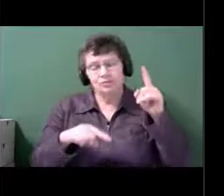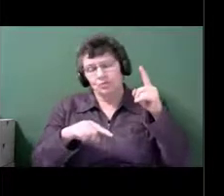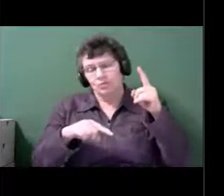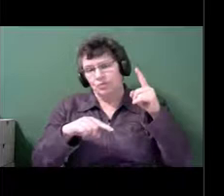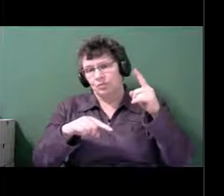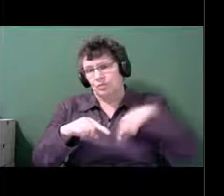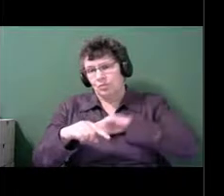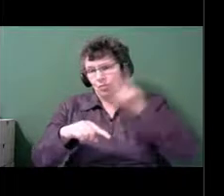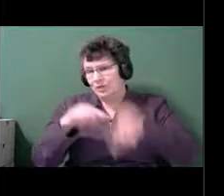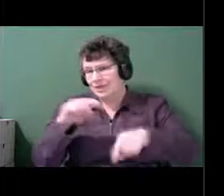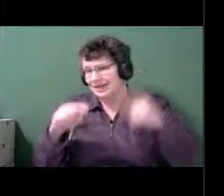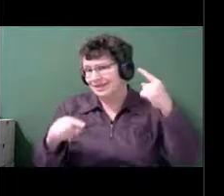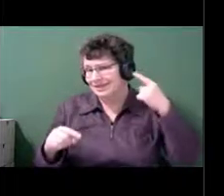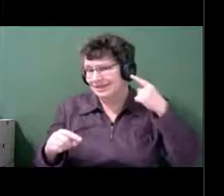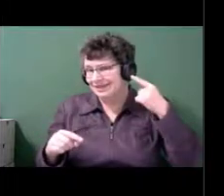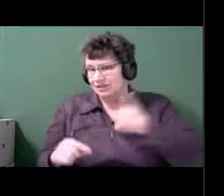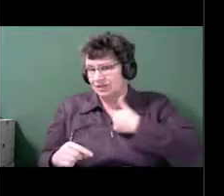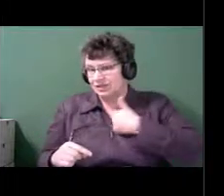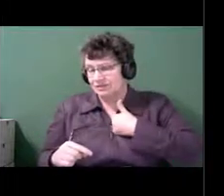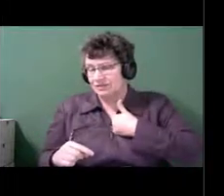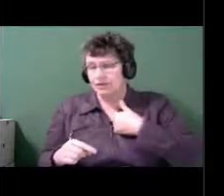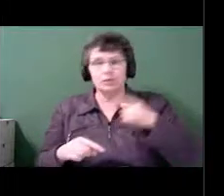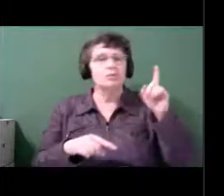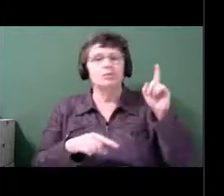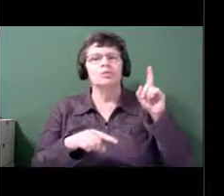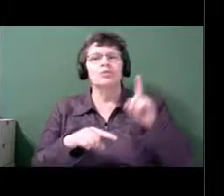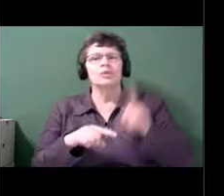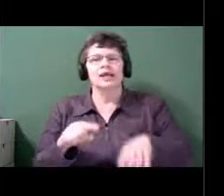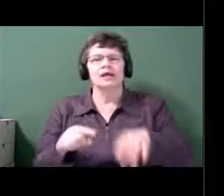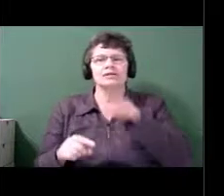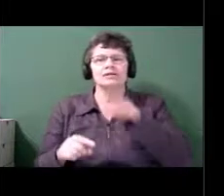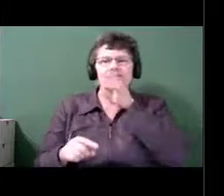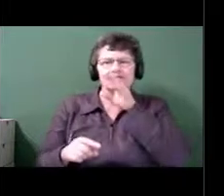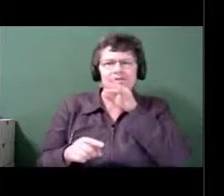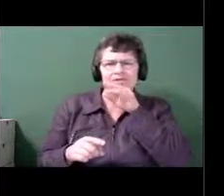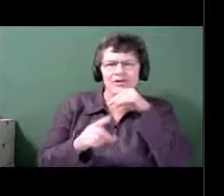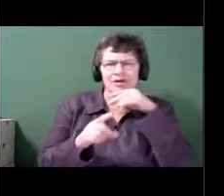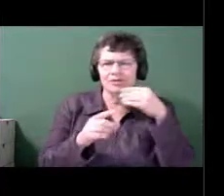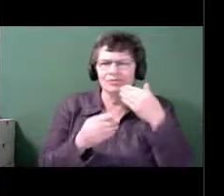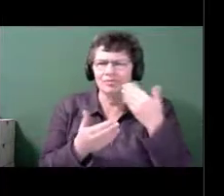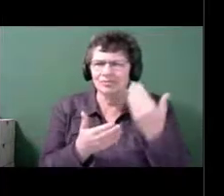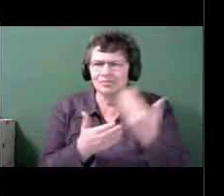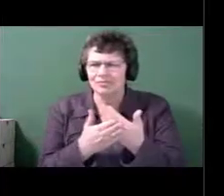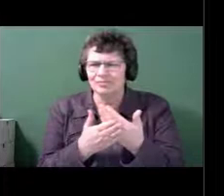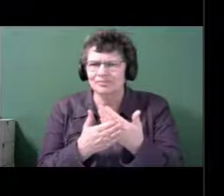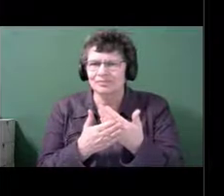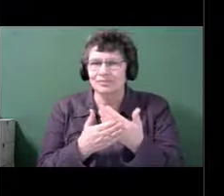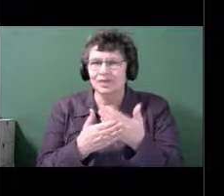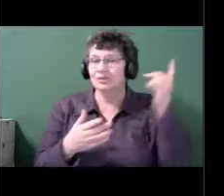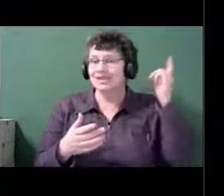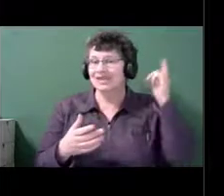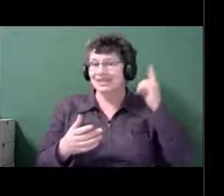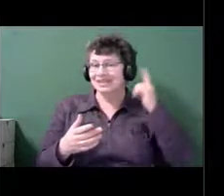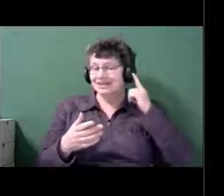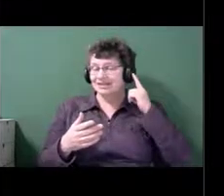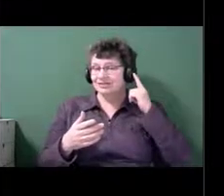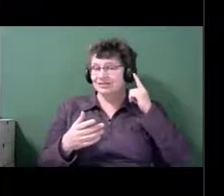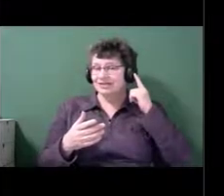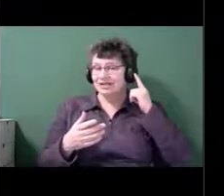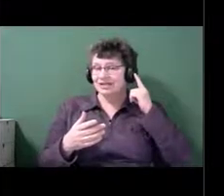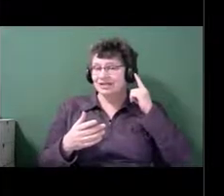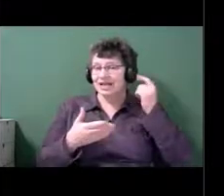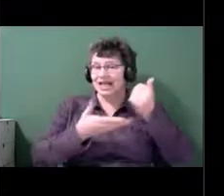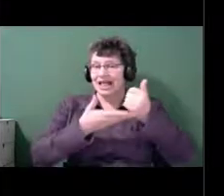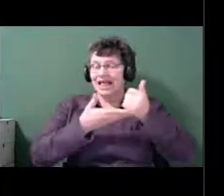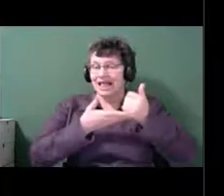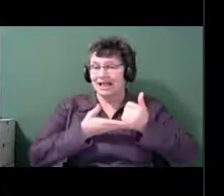hear enables us to produce action with our mouth. Actually being able